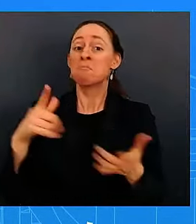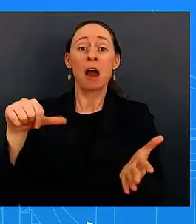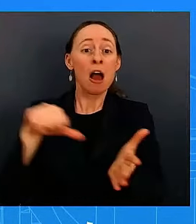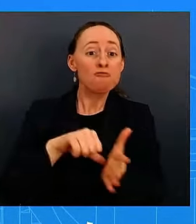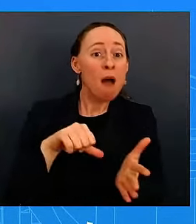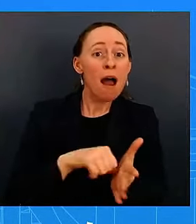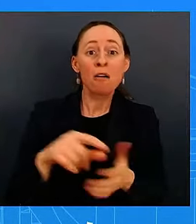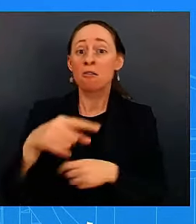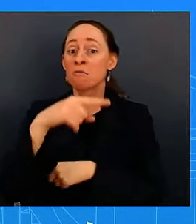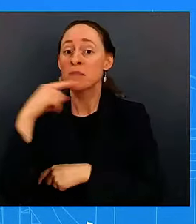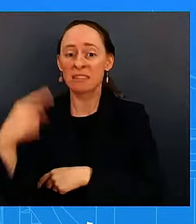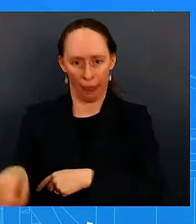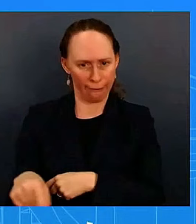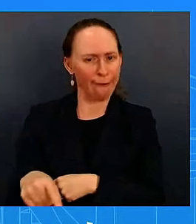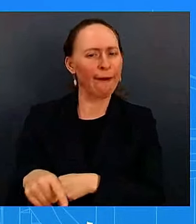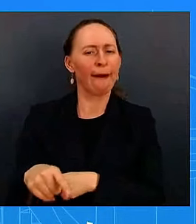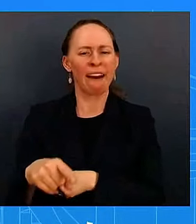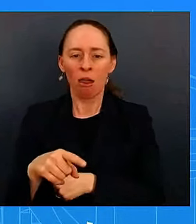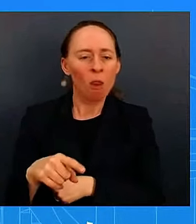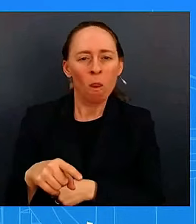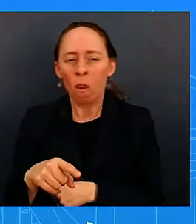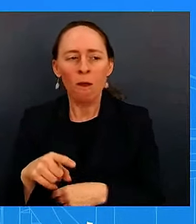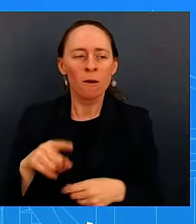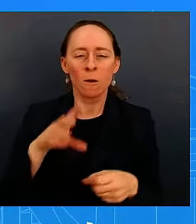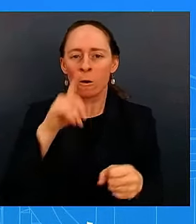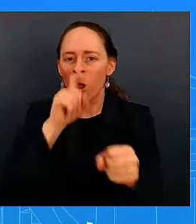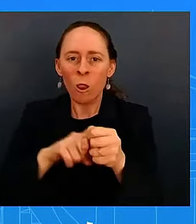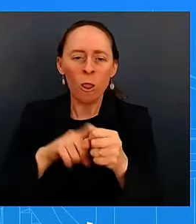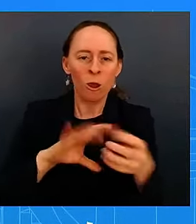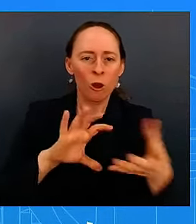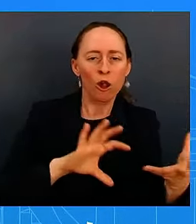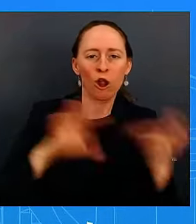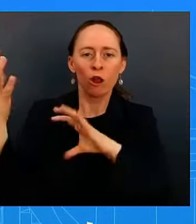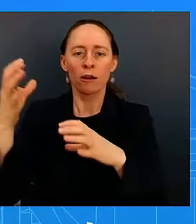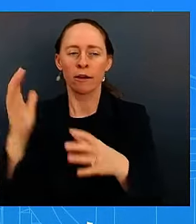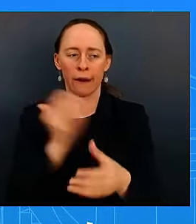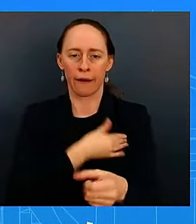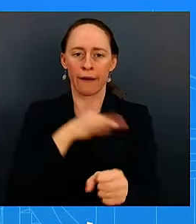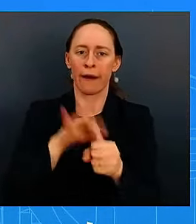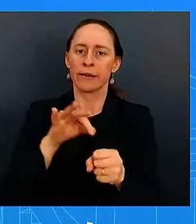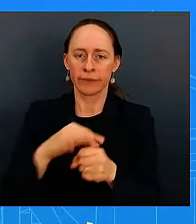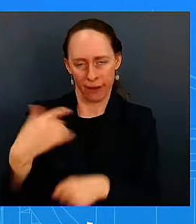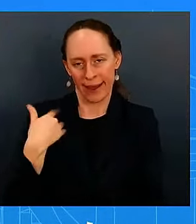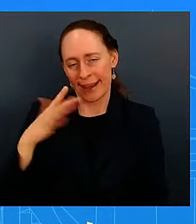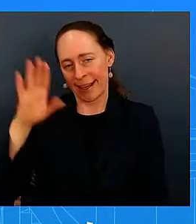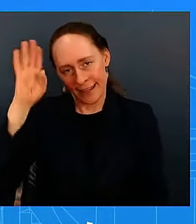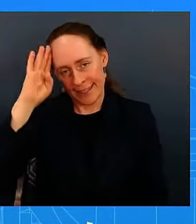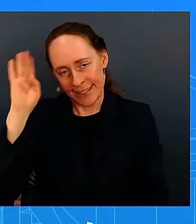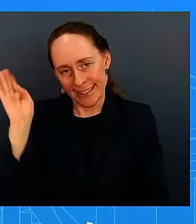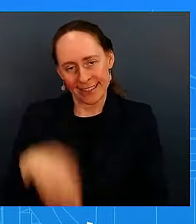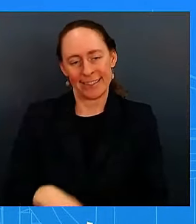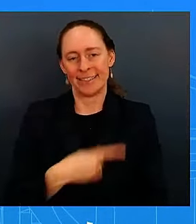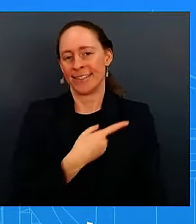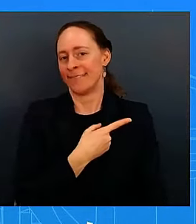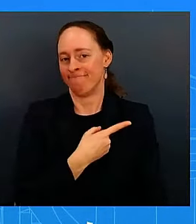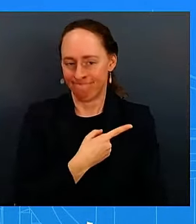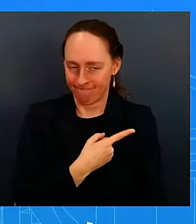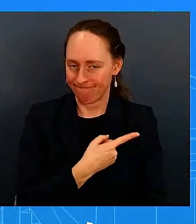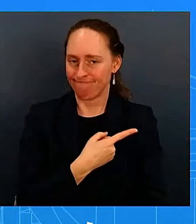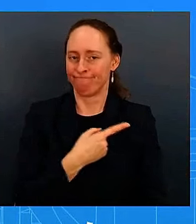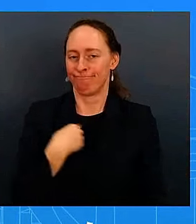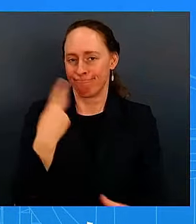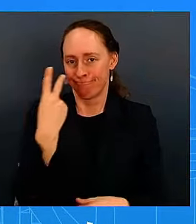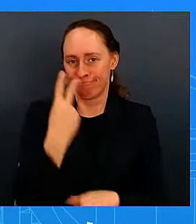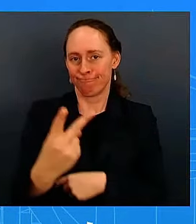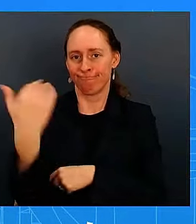uh and so we have said that we know that and that's why we have seen we have seen you've seen us take actions to hold accountable uh those